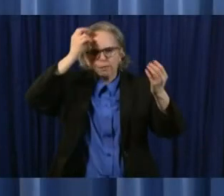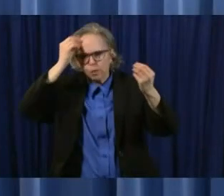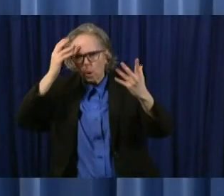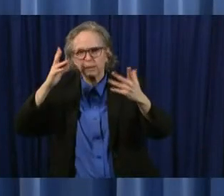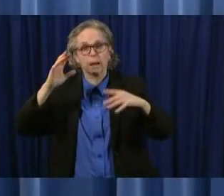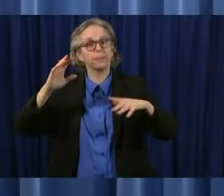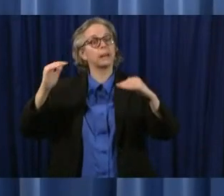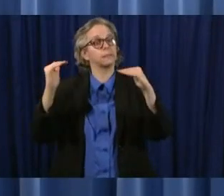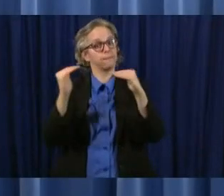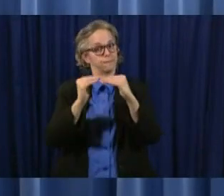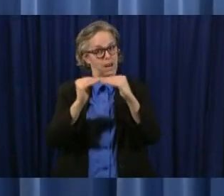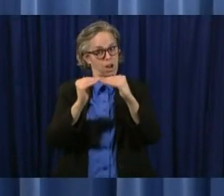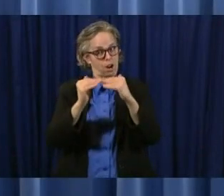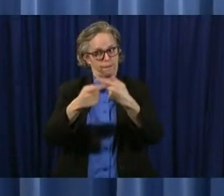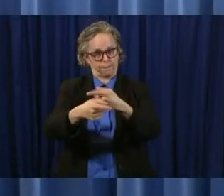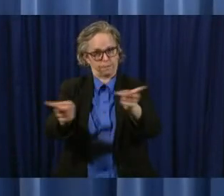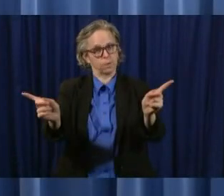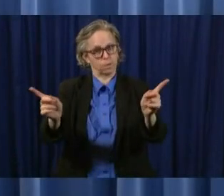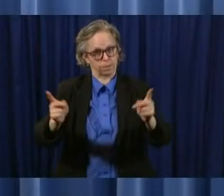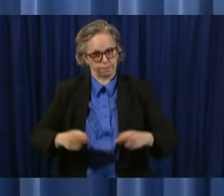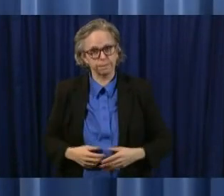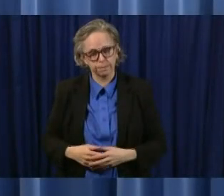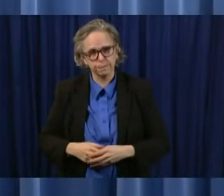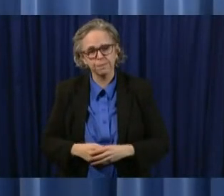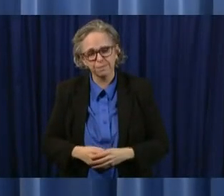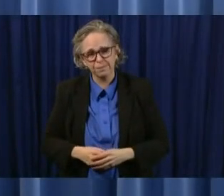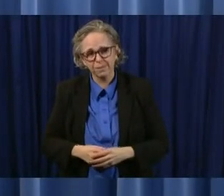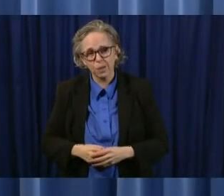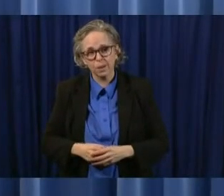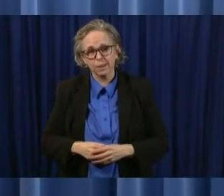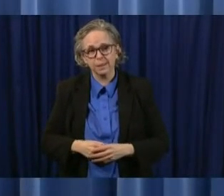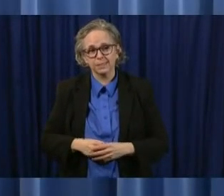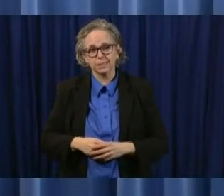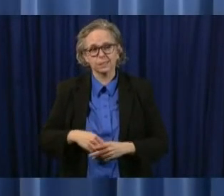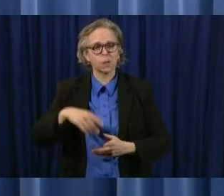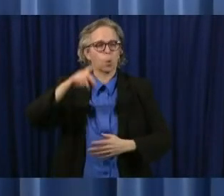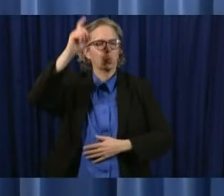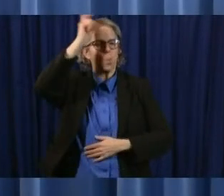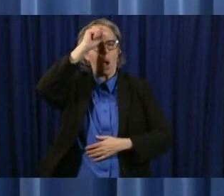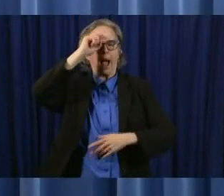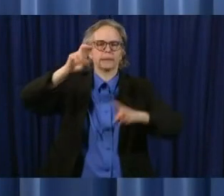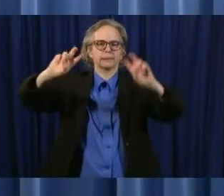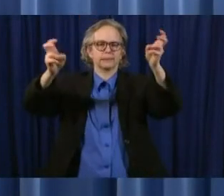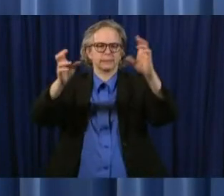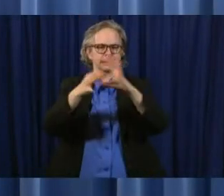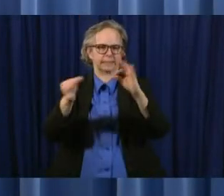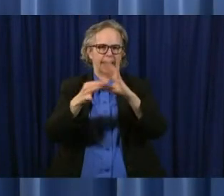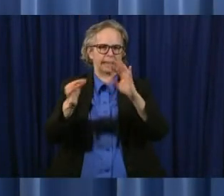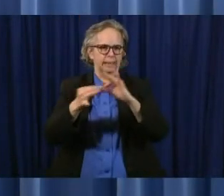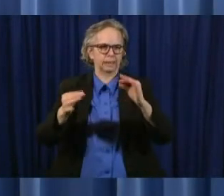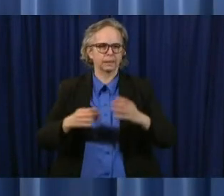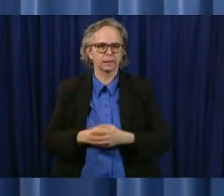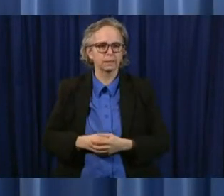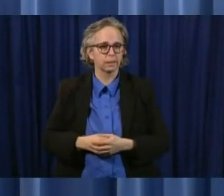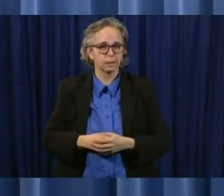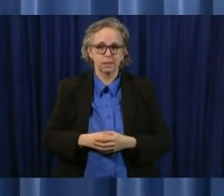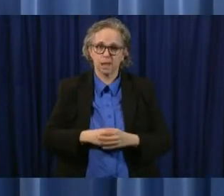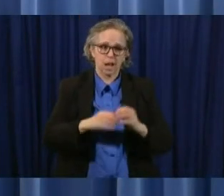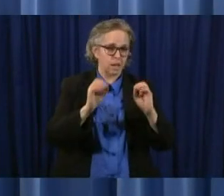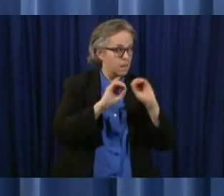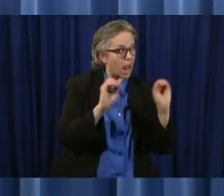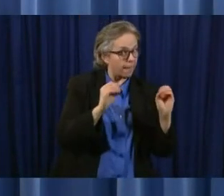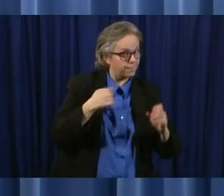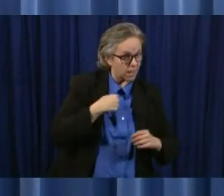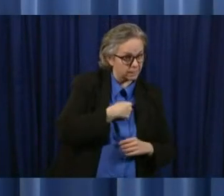there is a wise old saying and i'll quote none of us is as smart as all of us